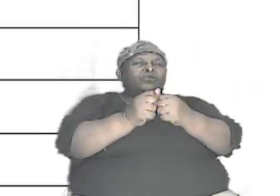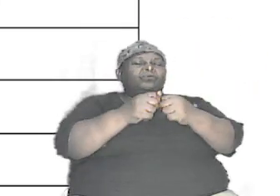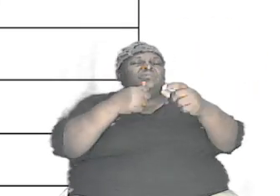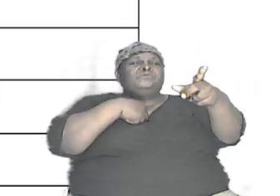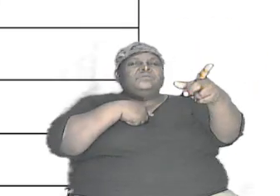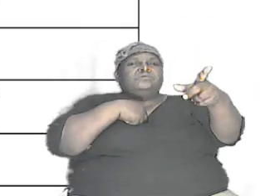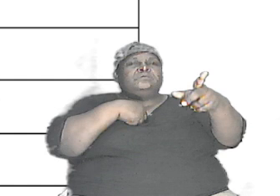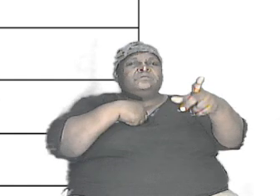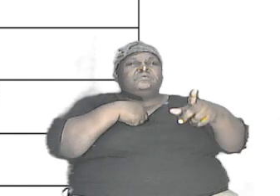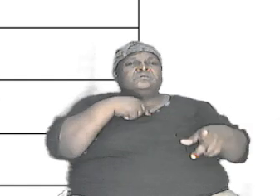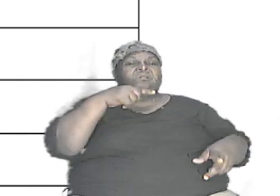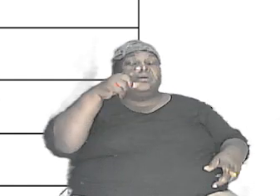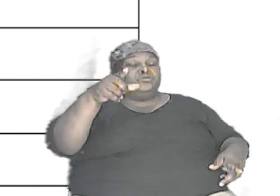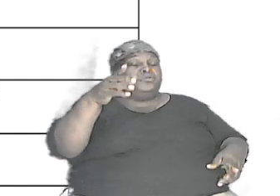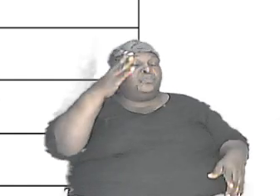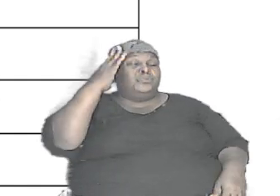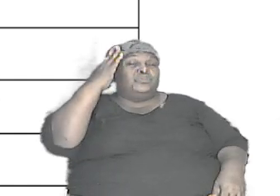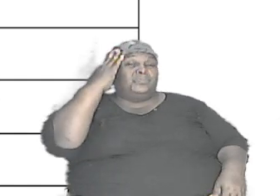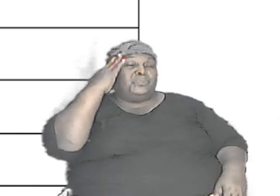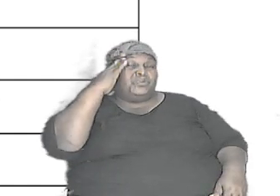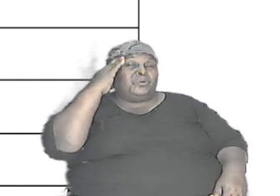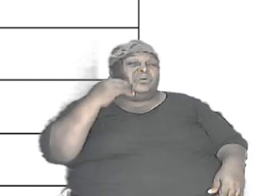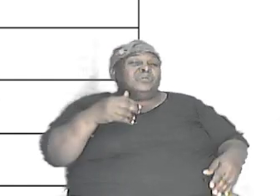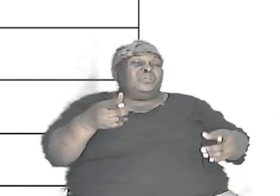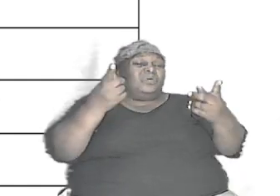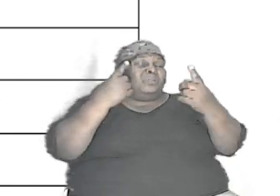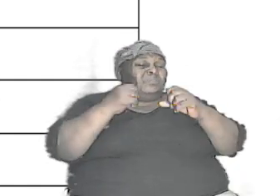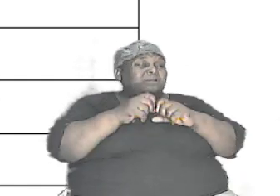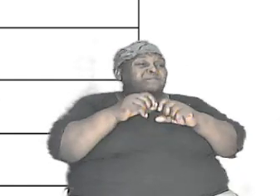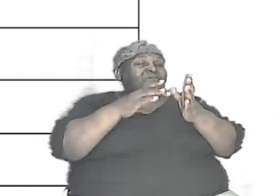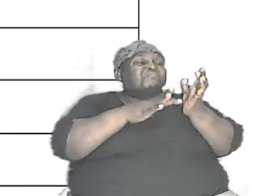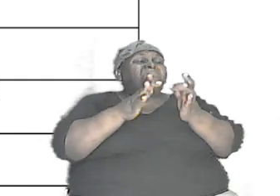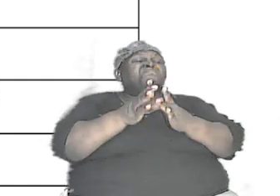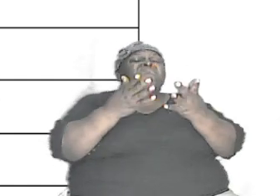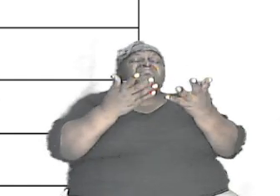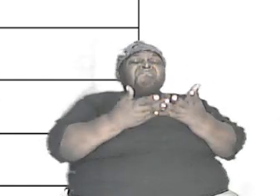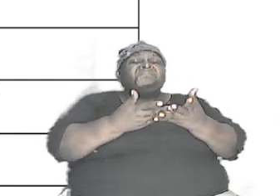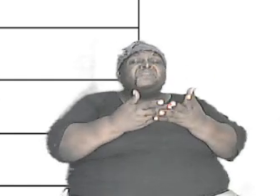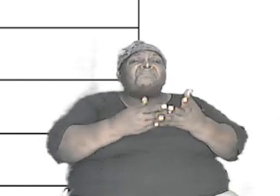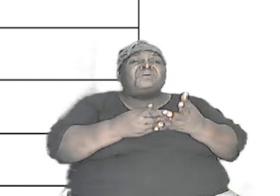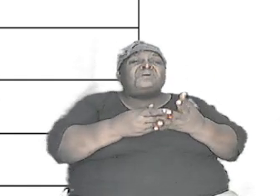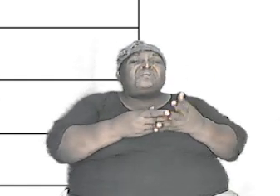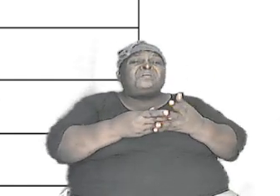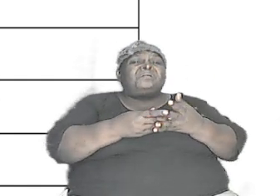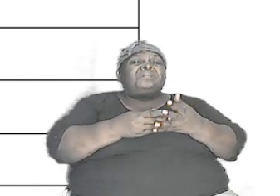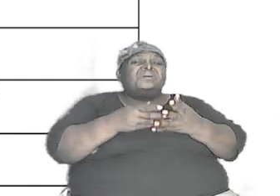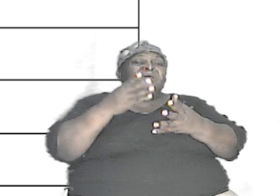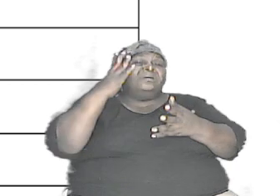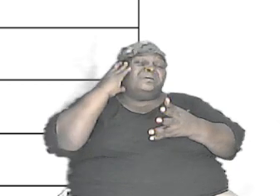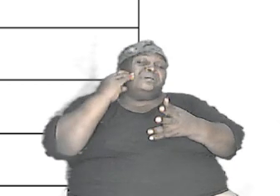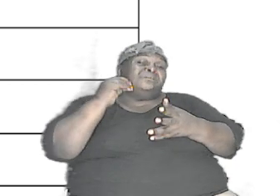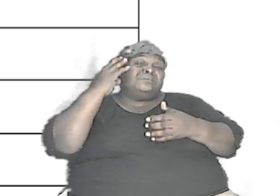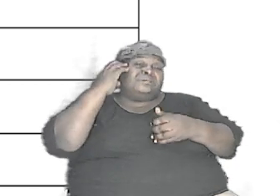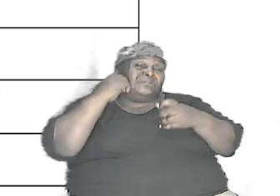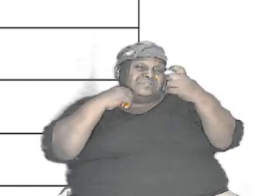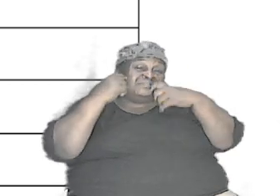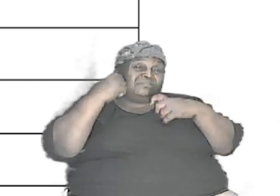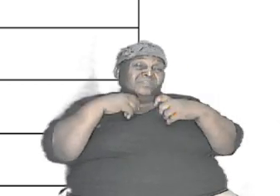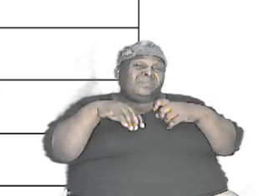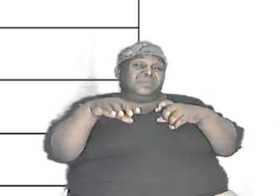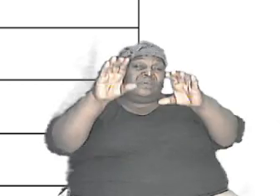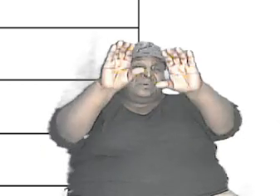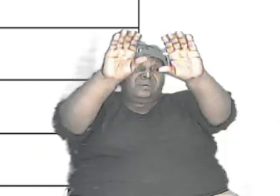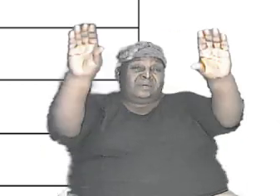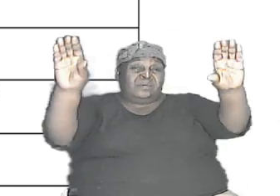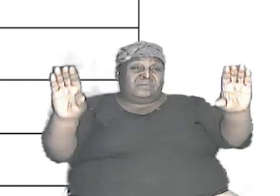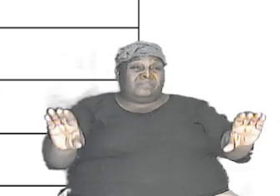notice that we are coming from a biblical perspective and the box there shows